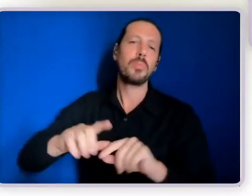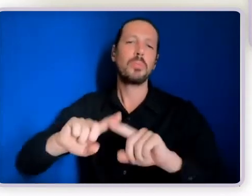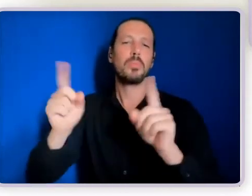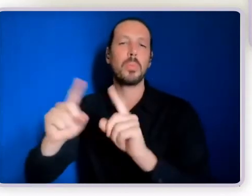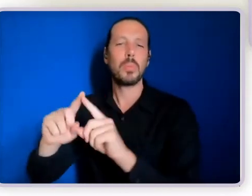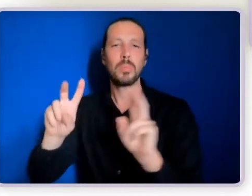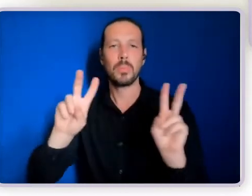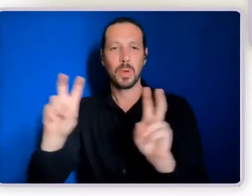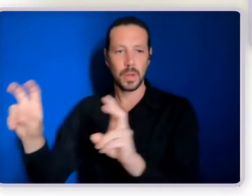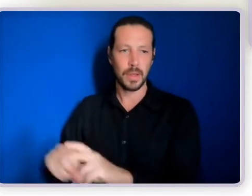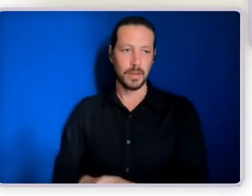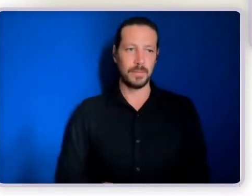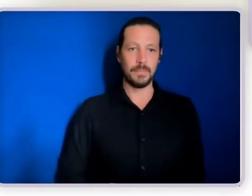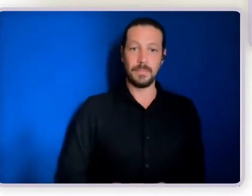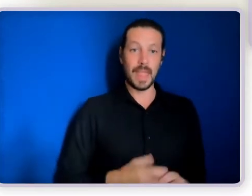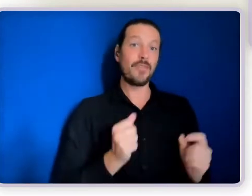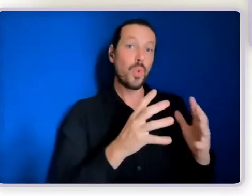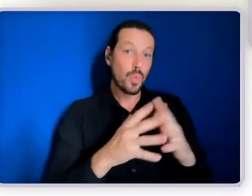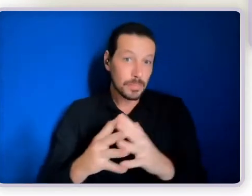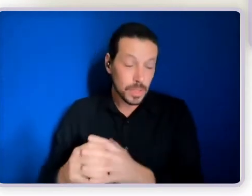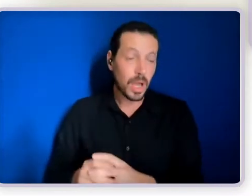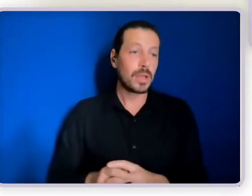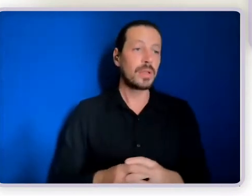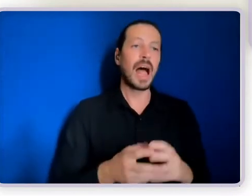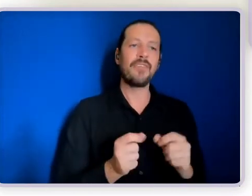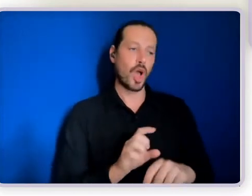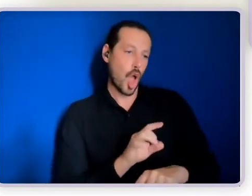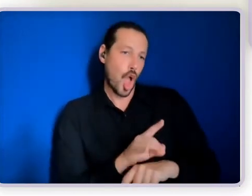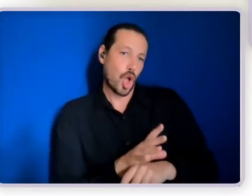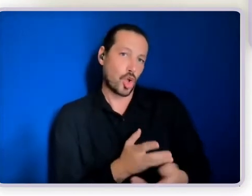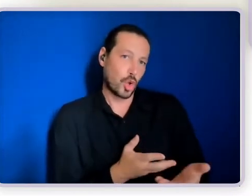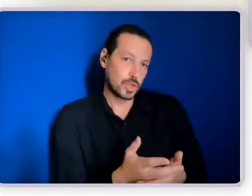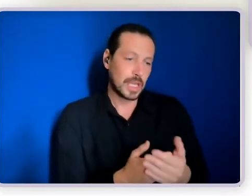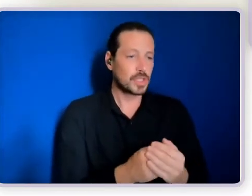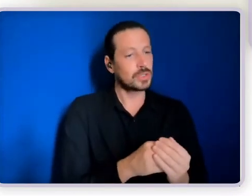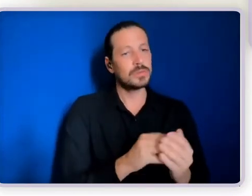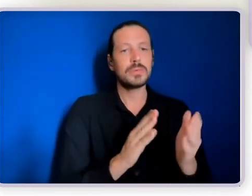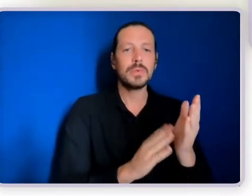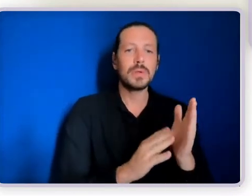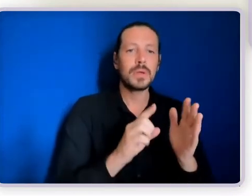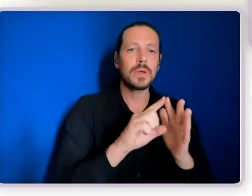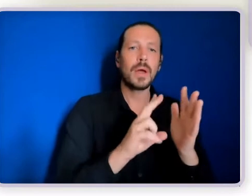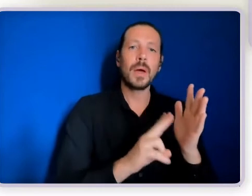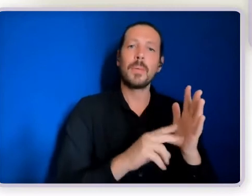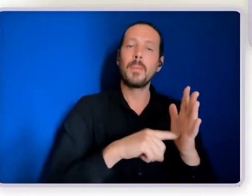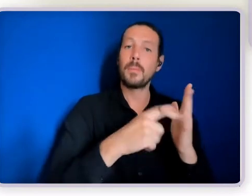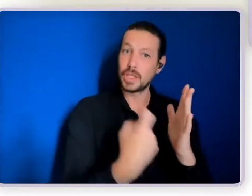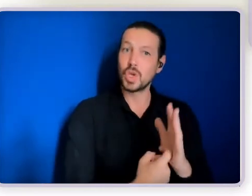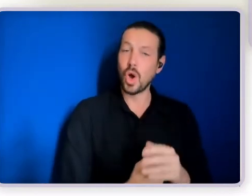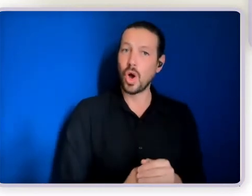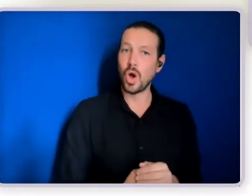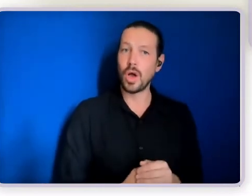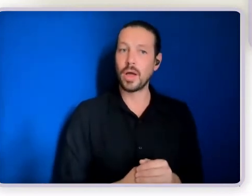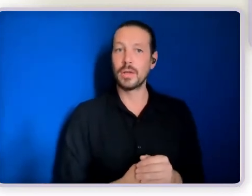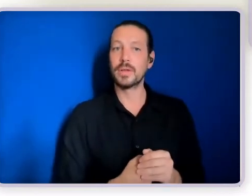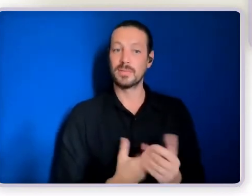consultation and mentoring. And that's one of the roles I play here at Belonging Matters, as well as our CEO. But offering consultation to